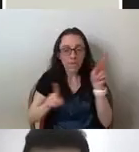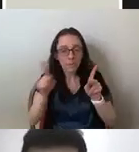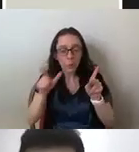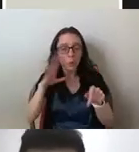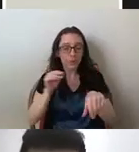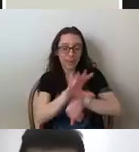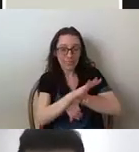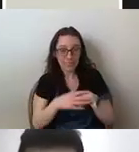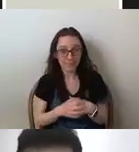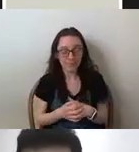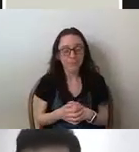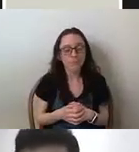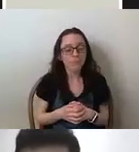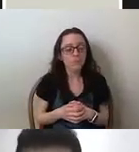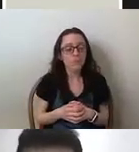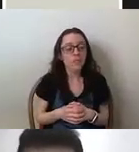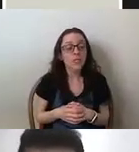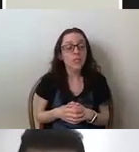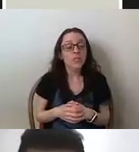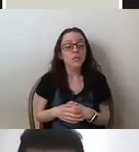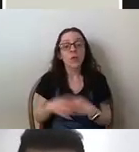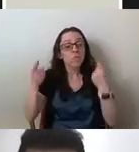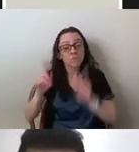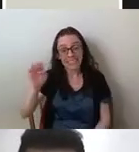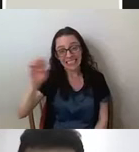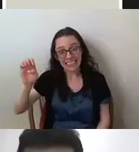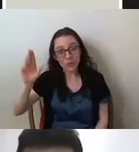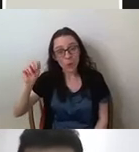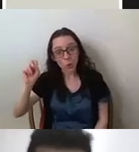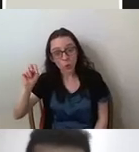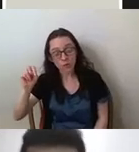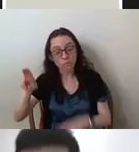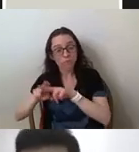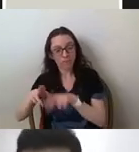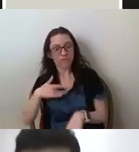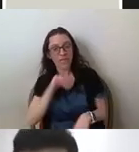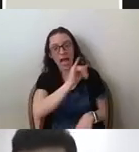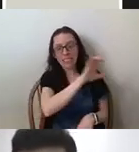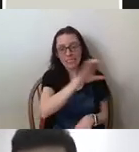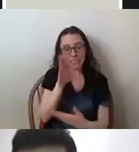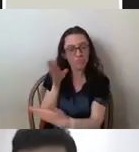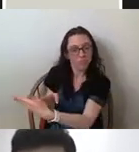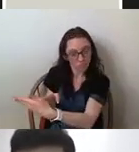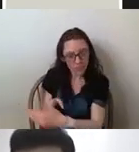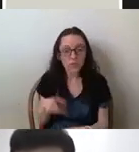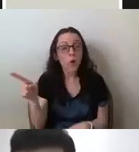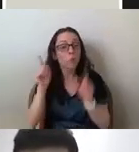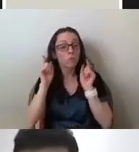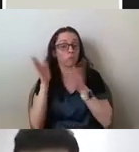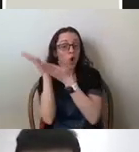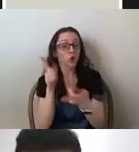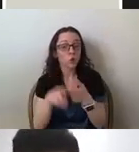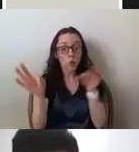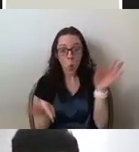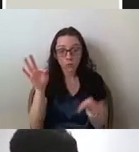Consequently, the East Coast felt that it was prejudiced by the ICC, proceeded to take them to court. The